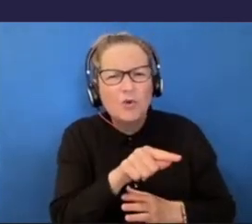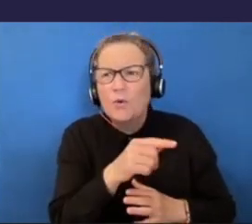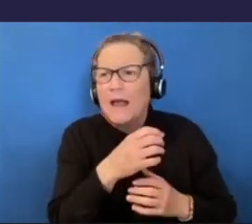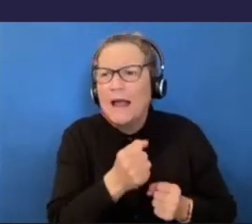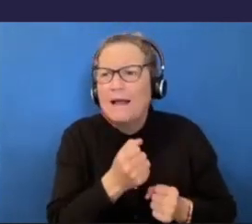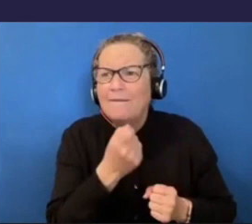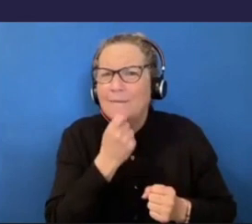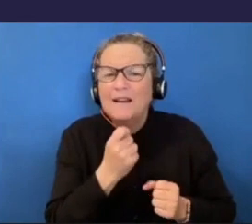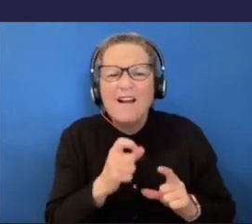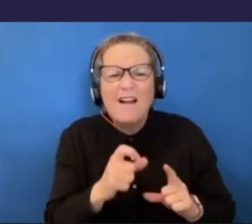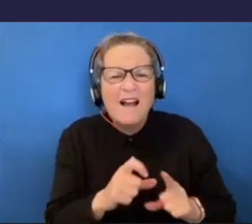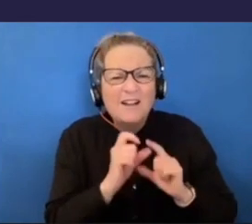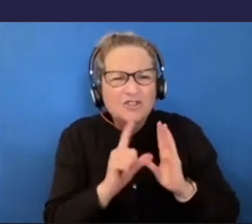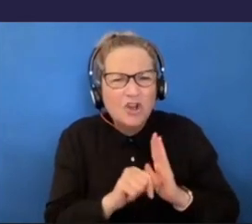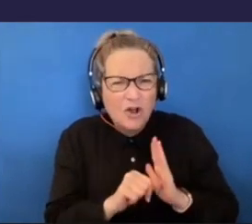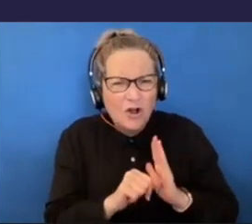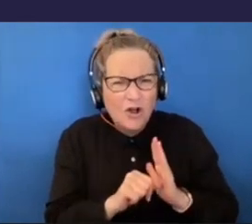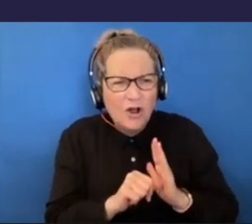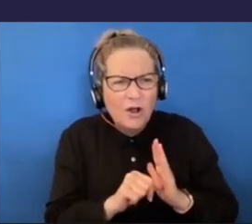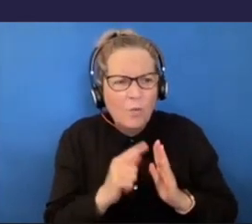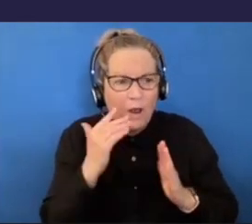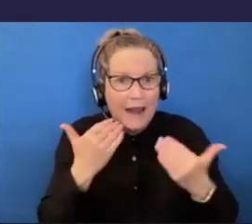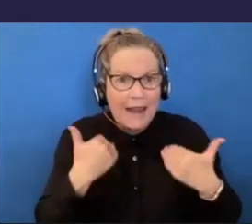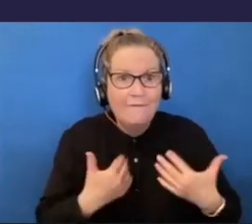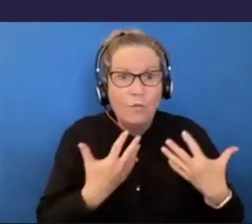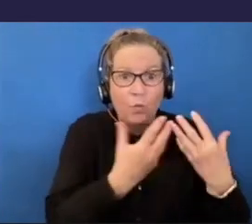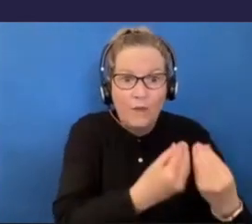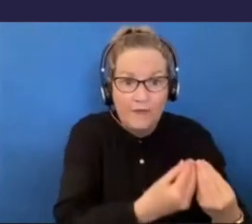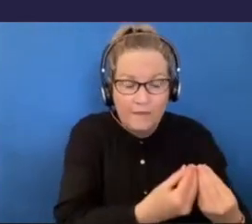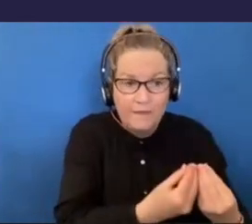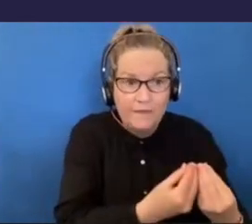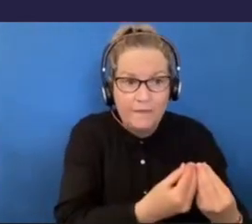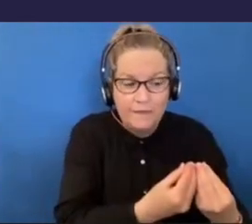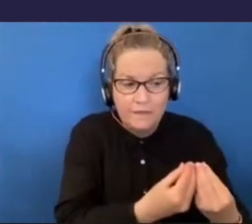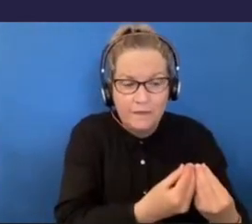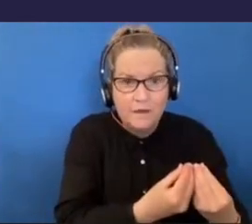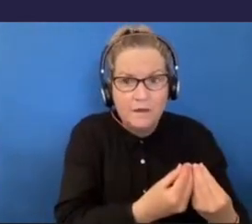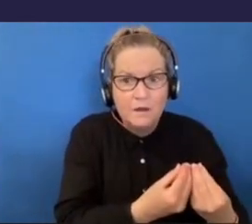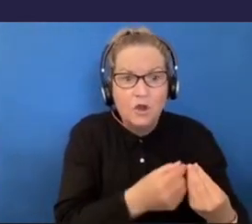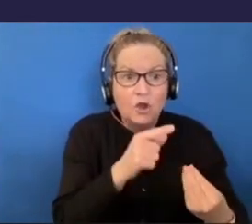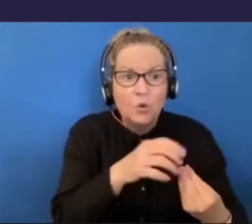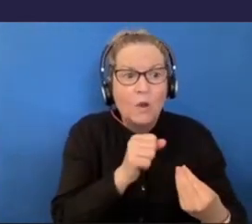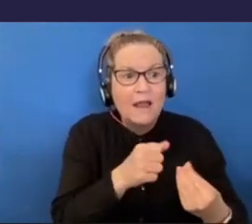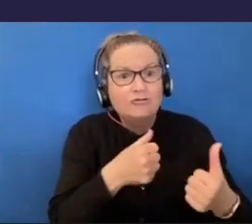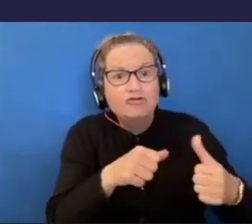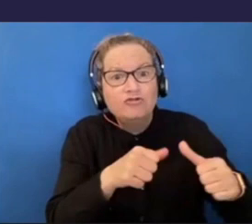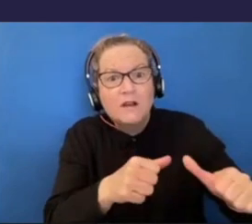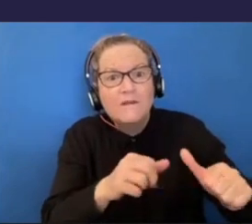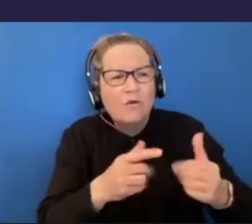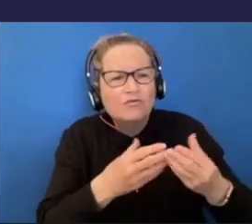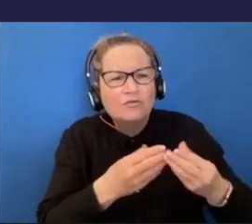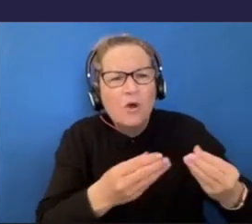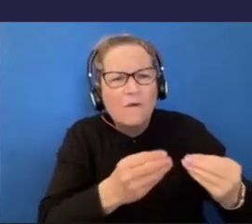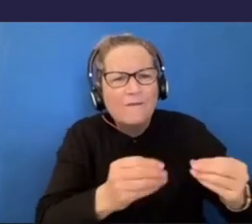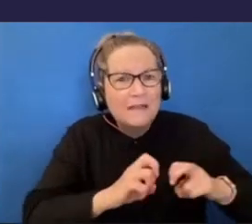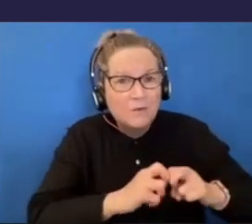Jake and were there some ways that made it like a, that were some ways that you had of like addressing those kinds of things?